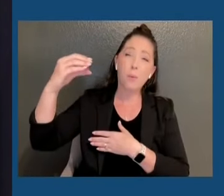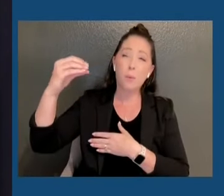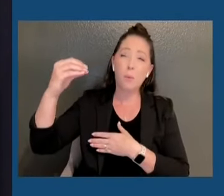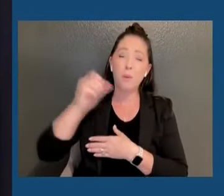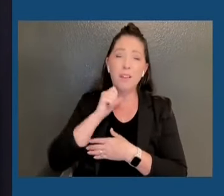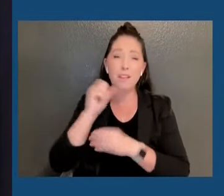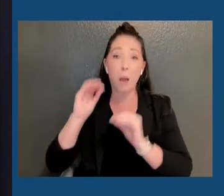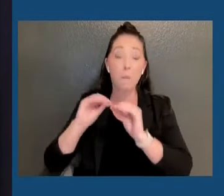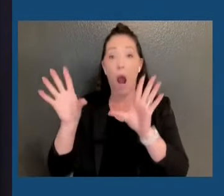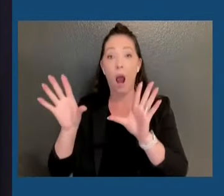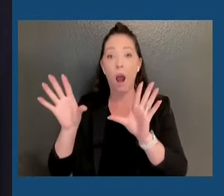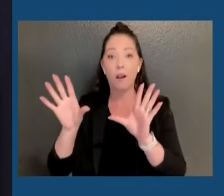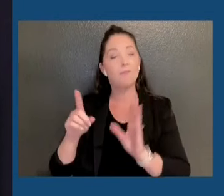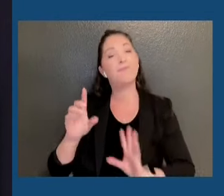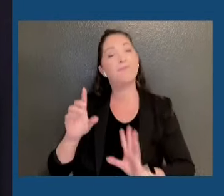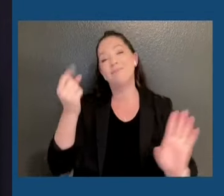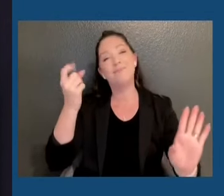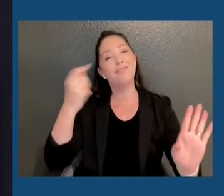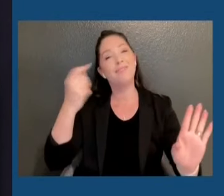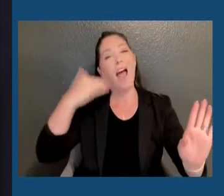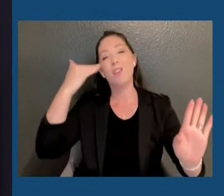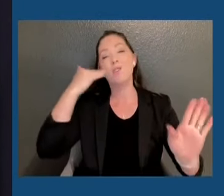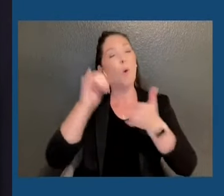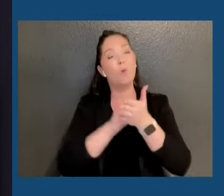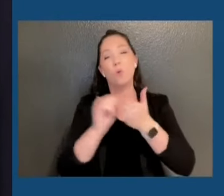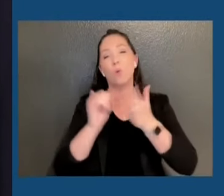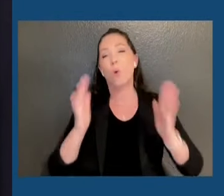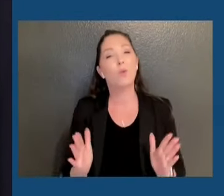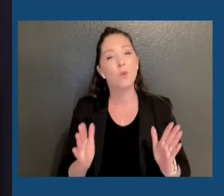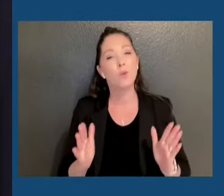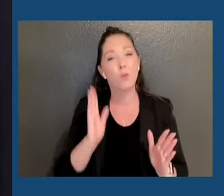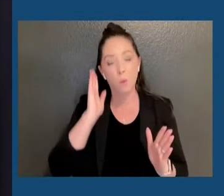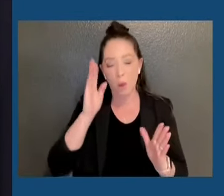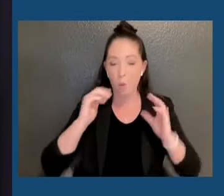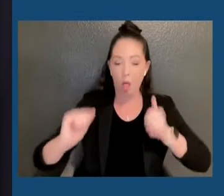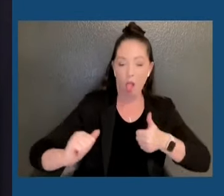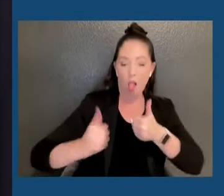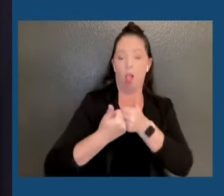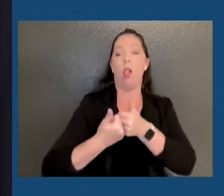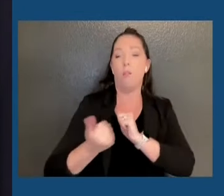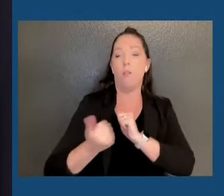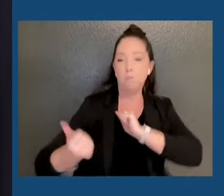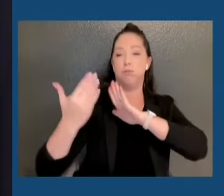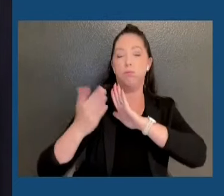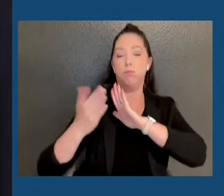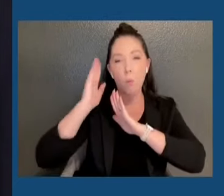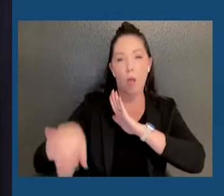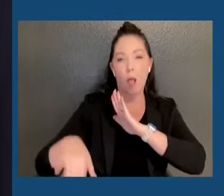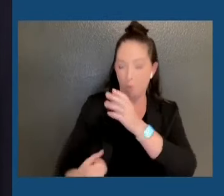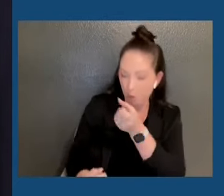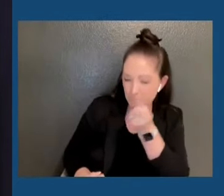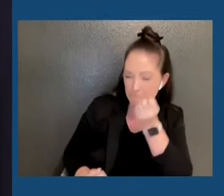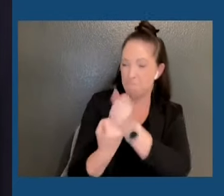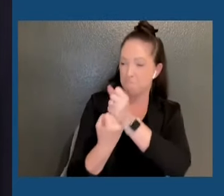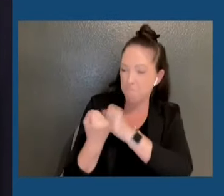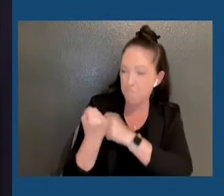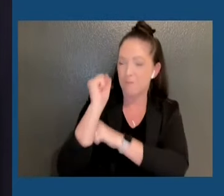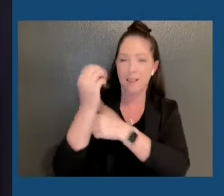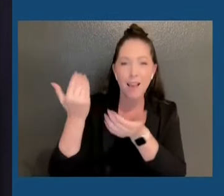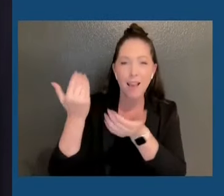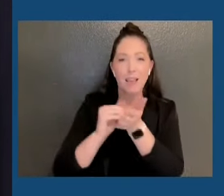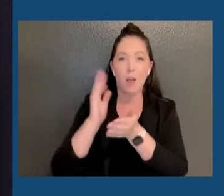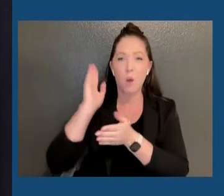But I know, New Yorkers, we will meet this moment, and we'll lift that lamp even higher to guard its